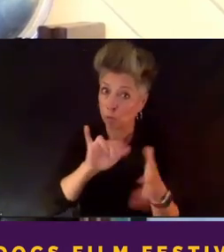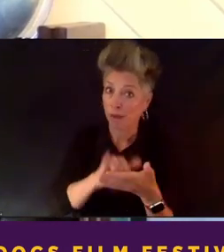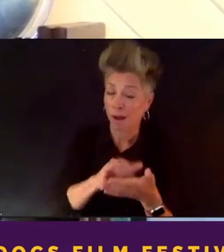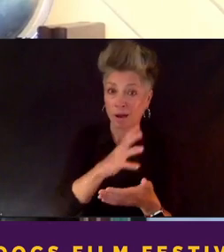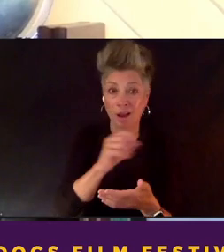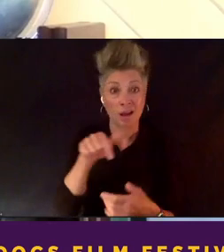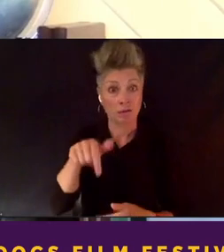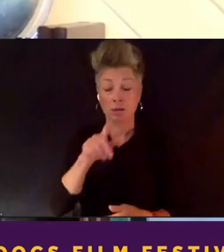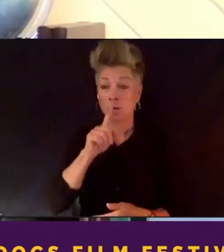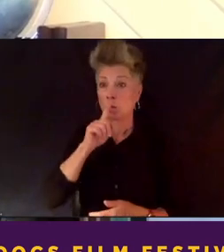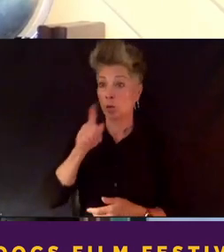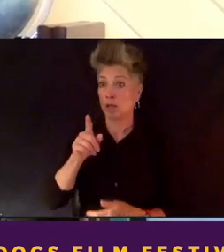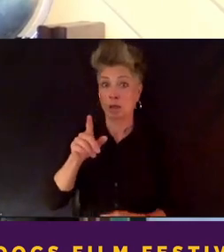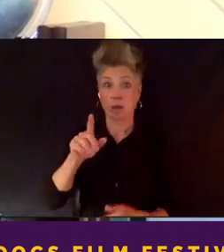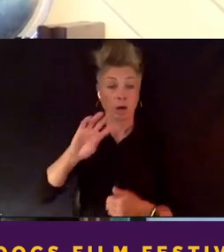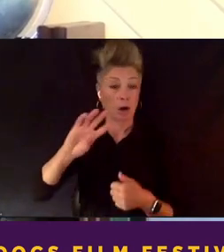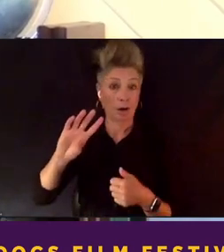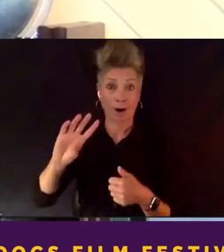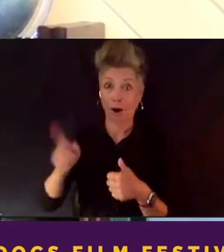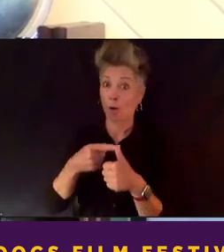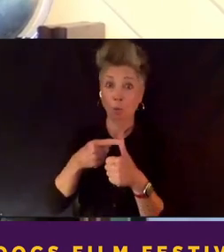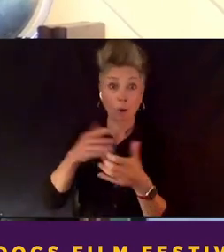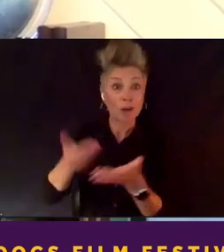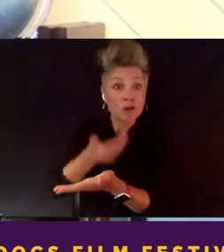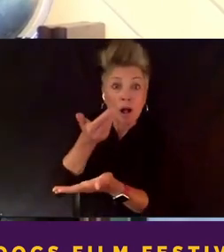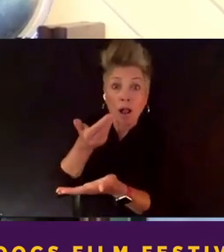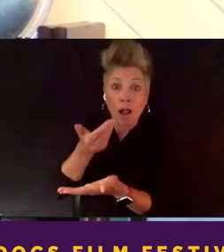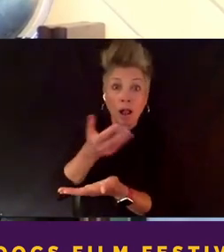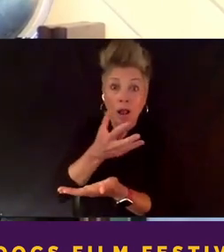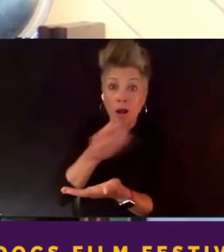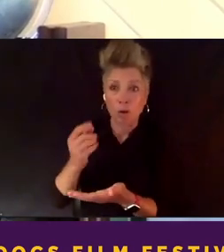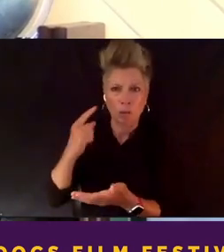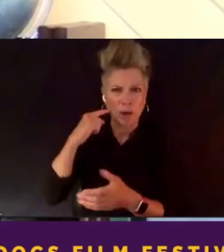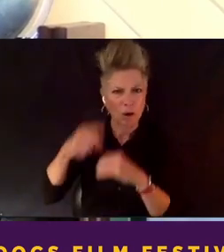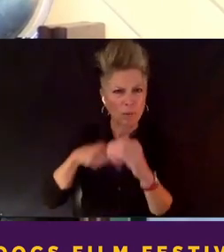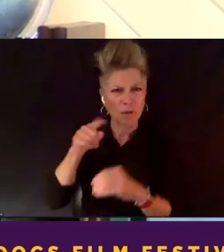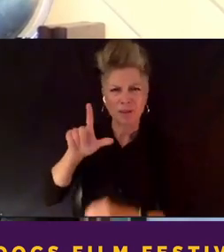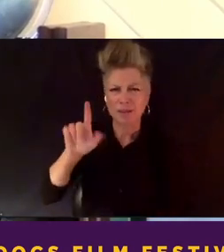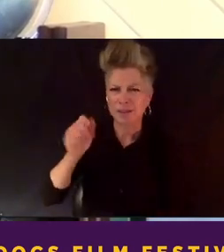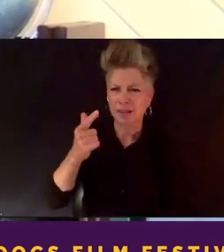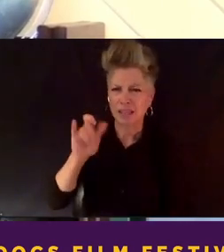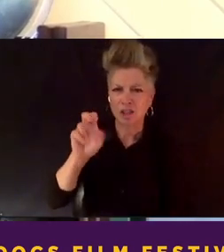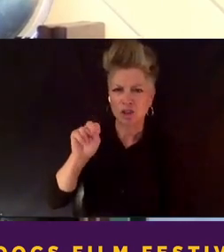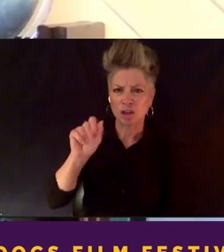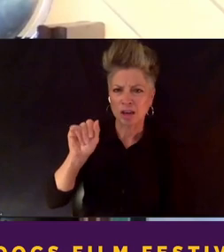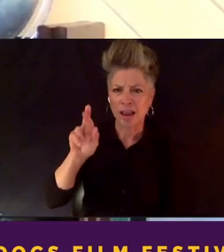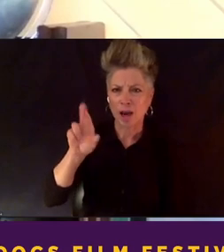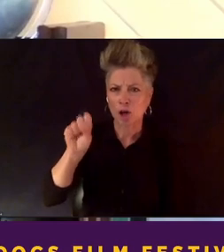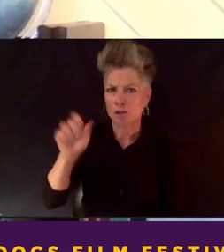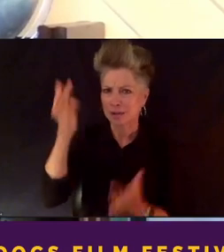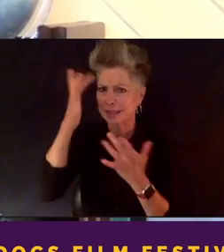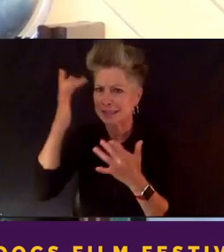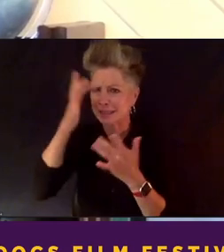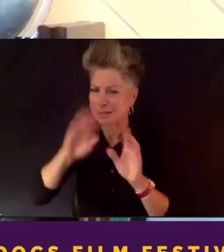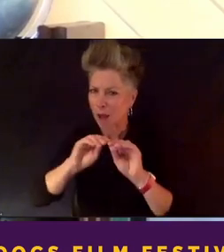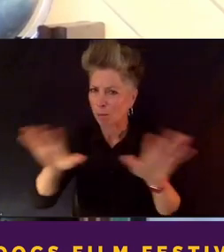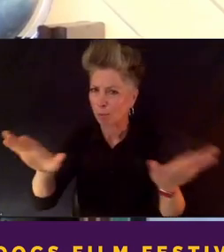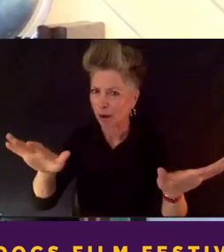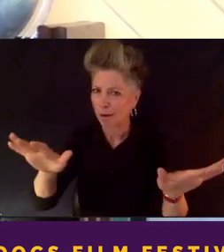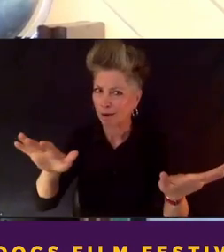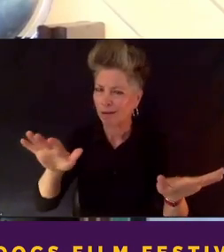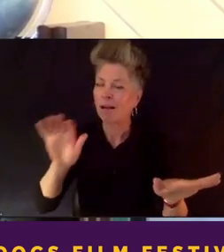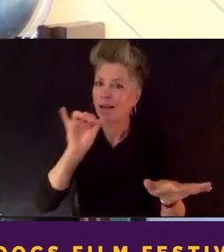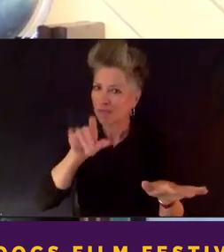original. You know, a story nobody had heard about this Legionnaires disease outbreak, which was completely different from the lead crisis.